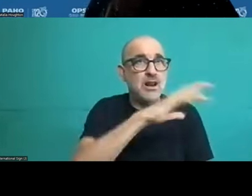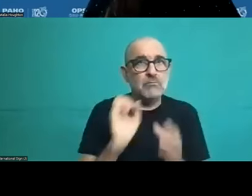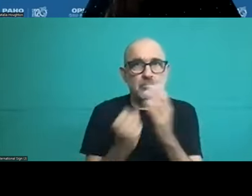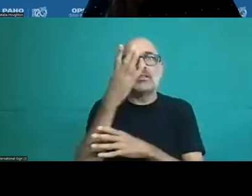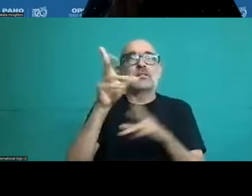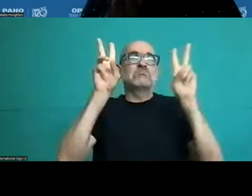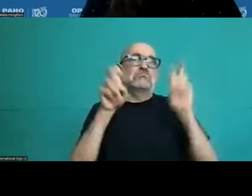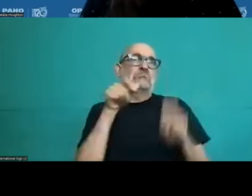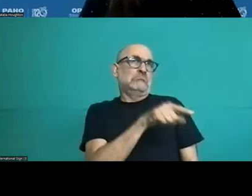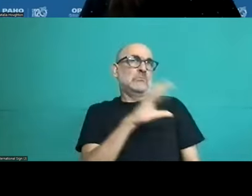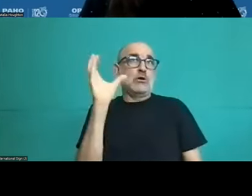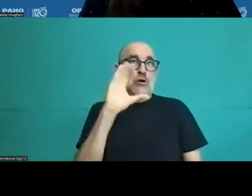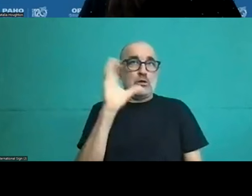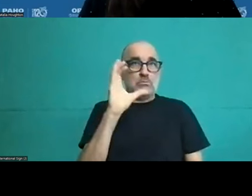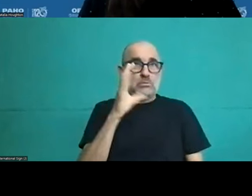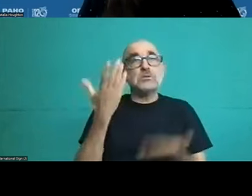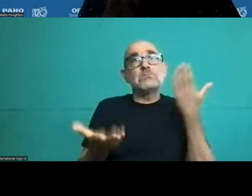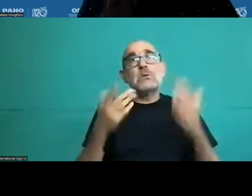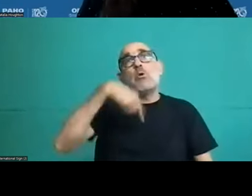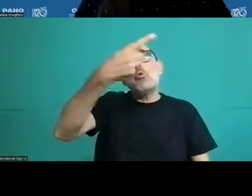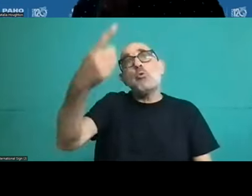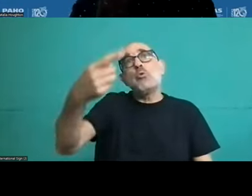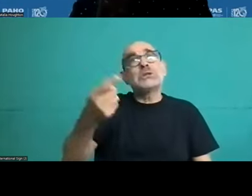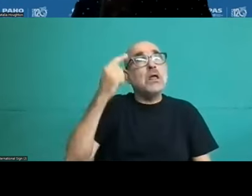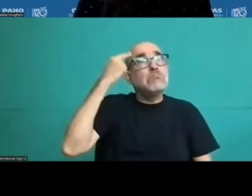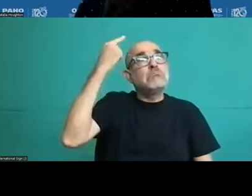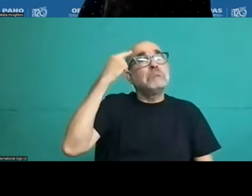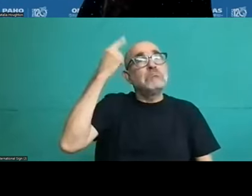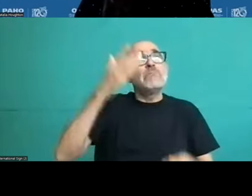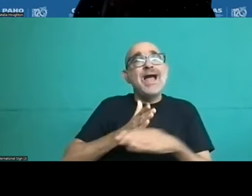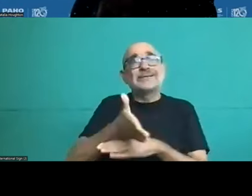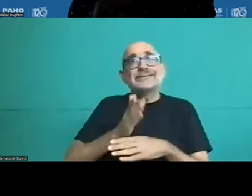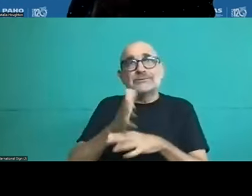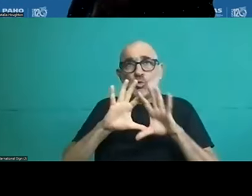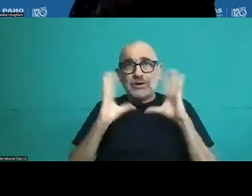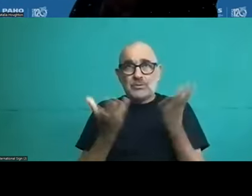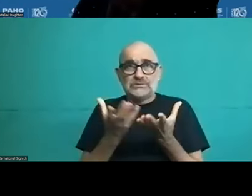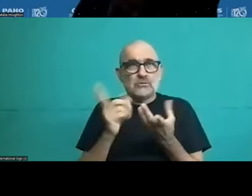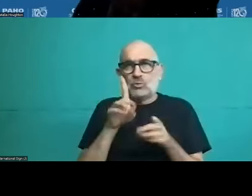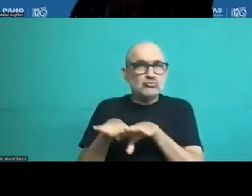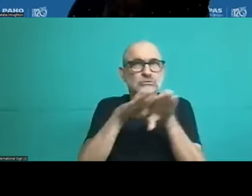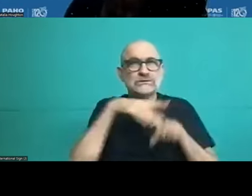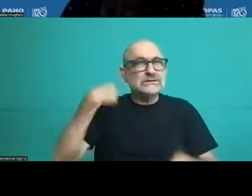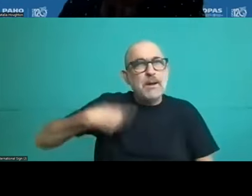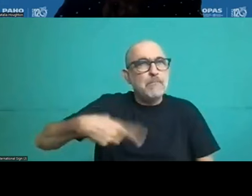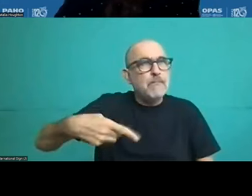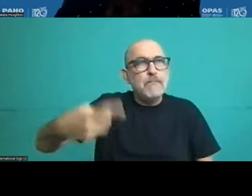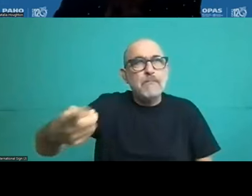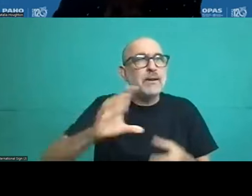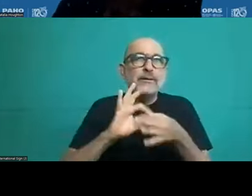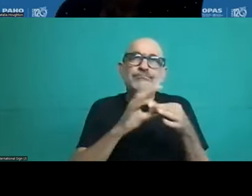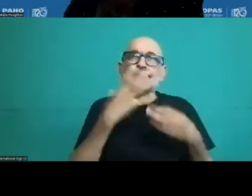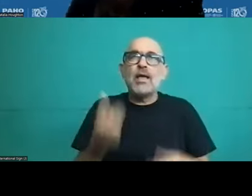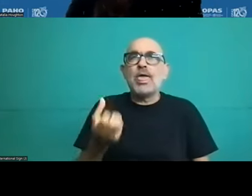paid the attention they deserve. And thank you very much, Dr. Strangler for your